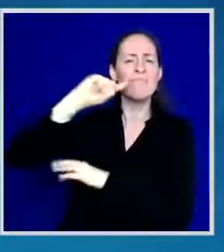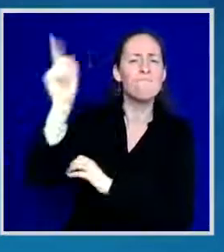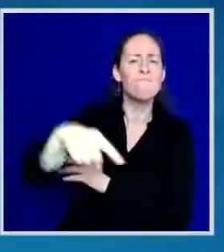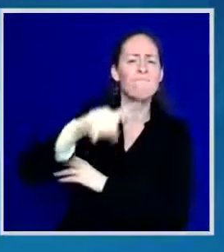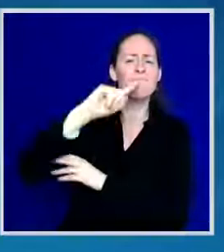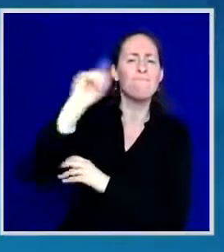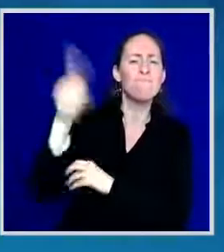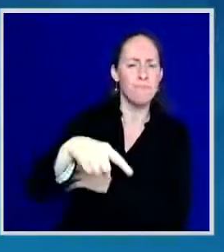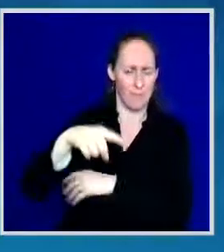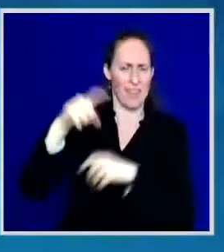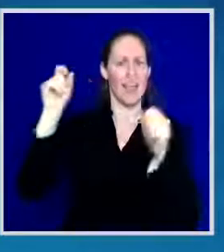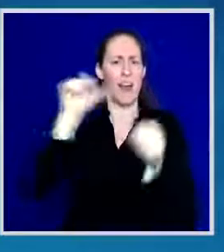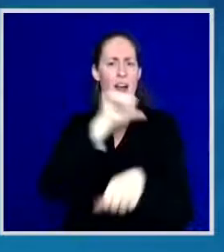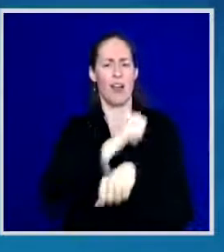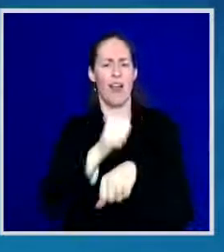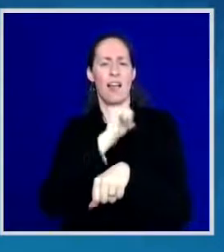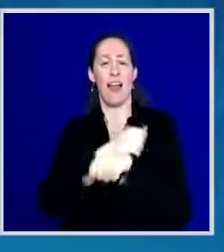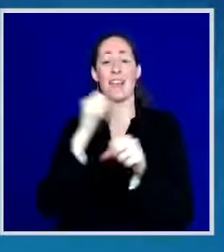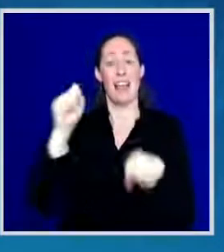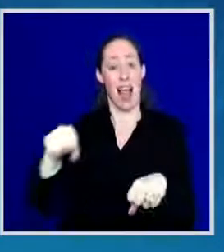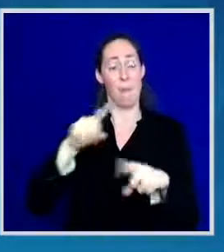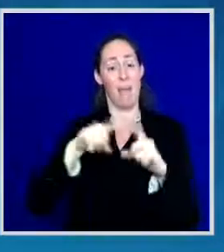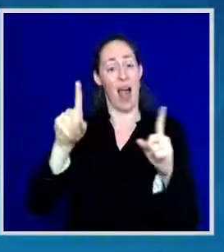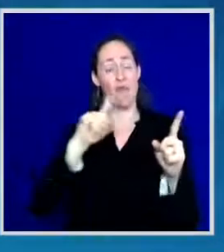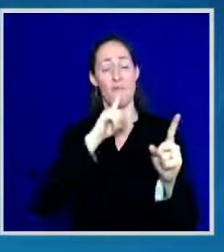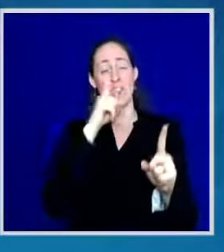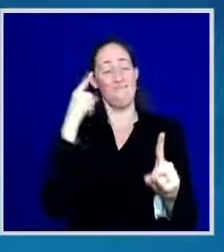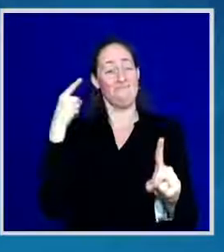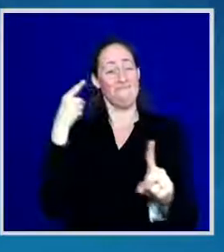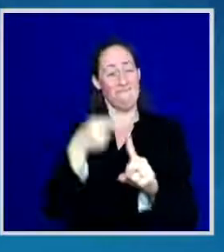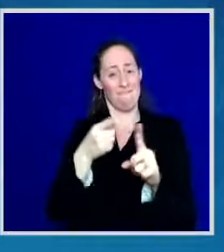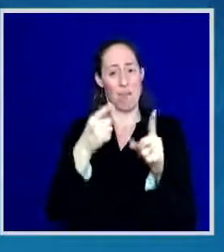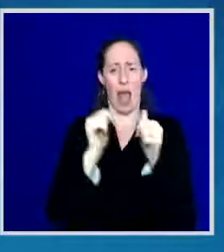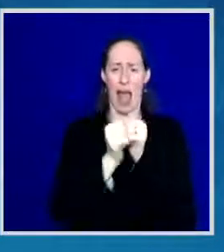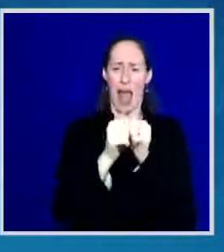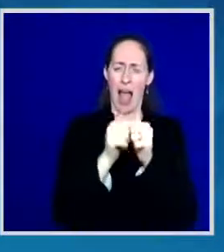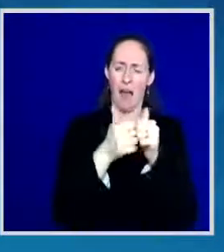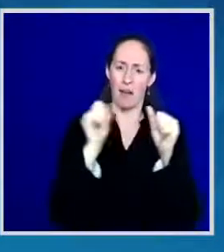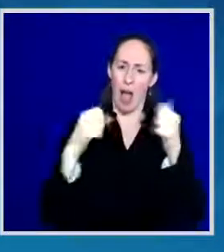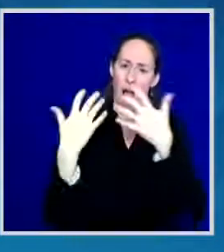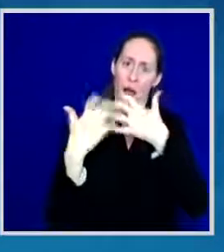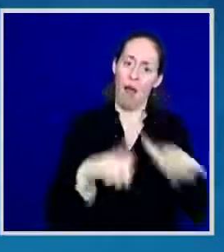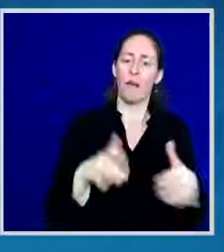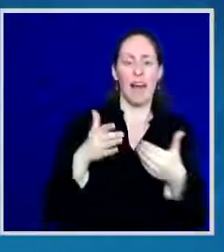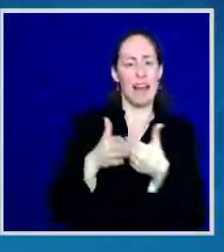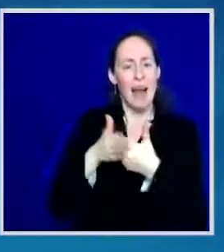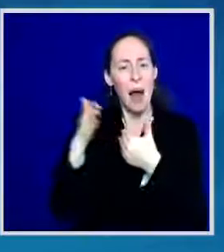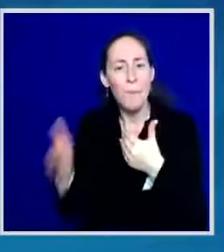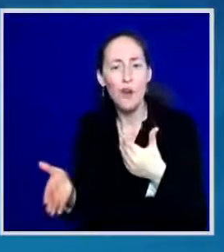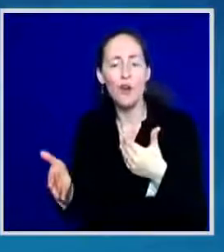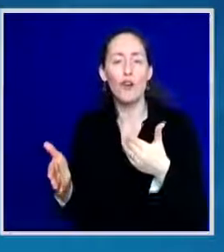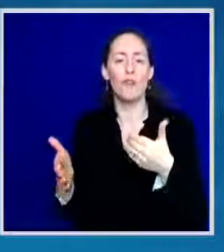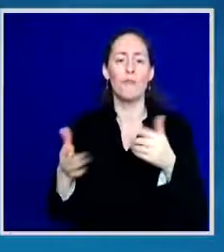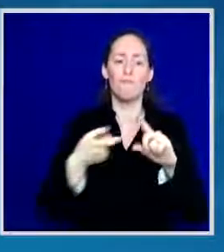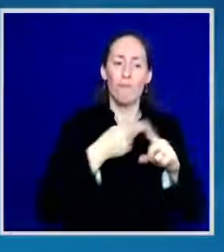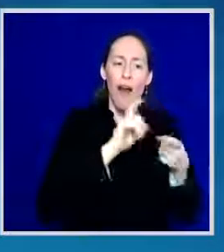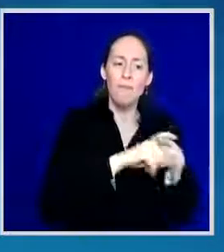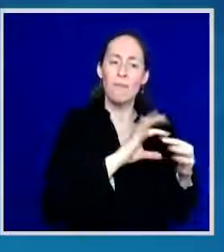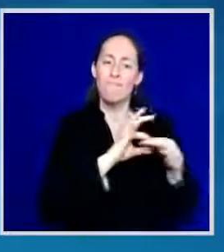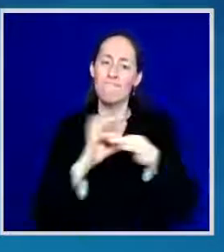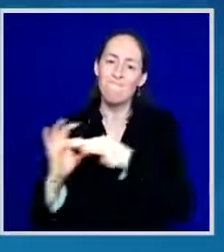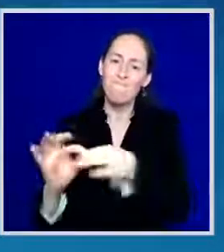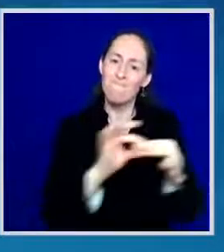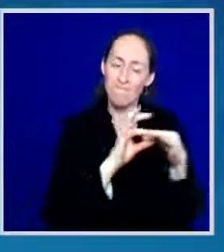end, in order to make it work, we need neighbors coming together. And so it's in that spirit that I want to introduce our next speaker in the